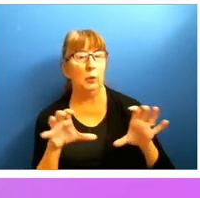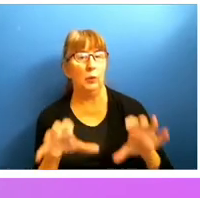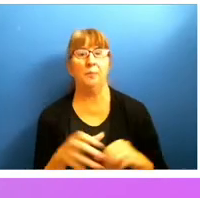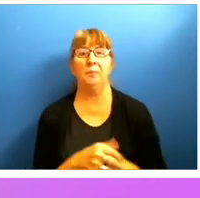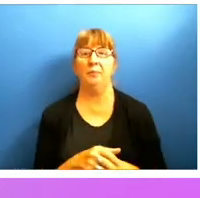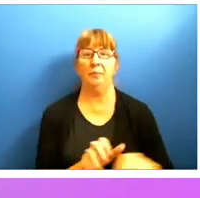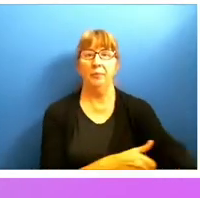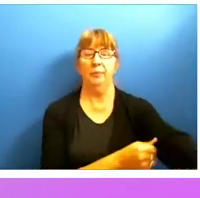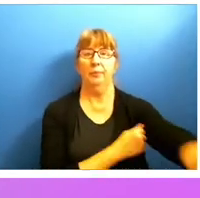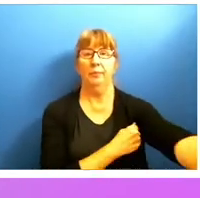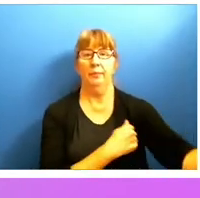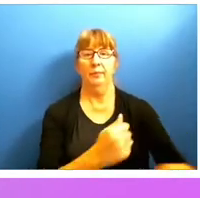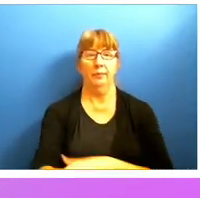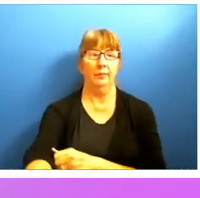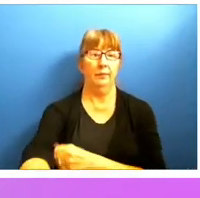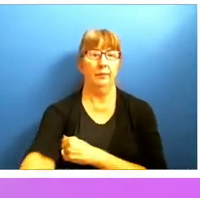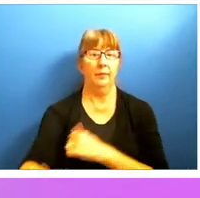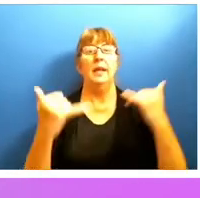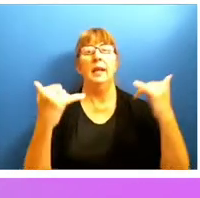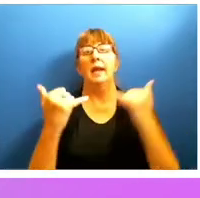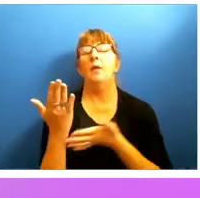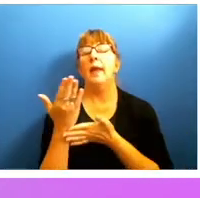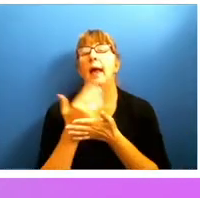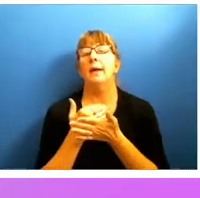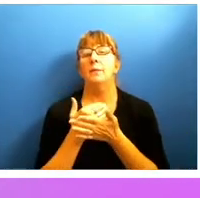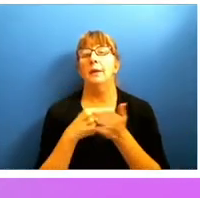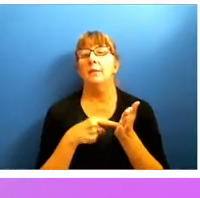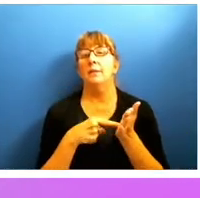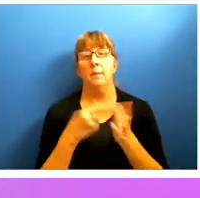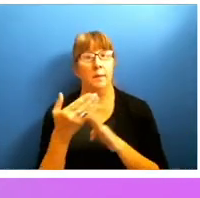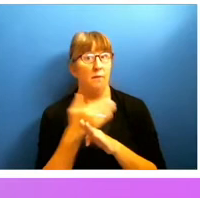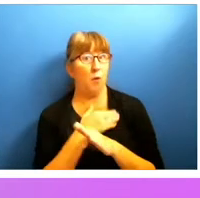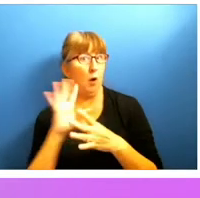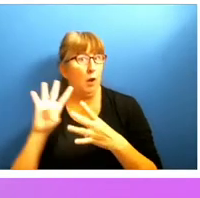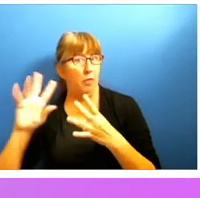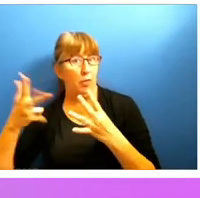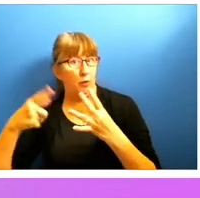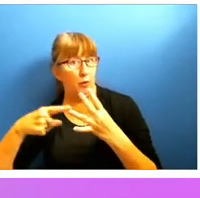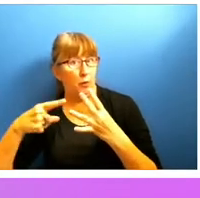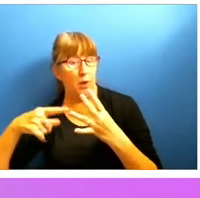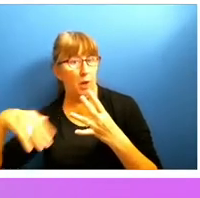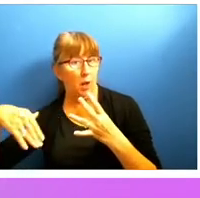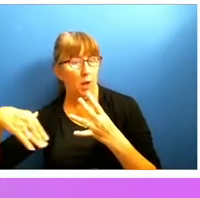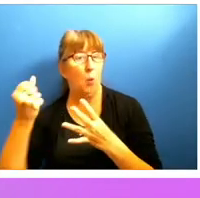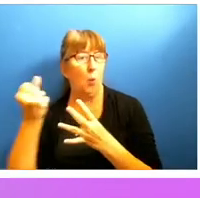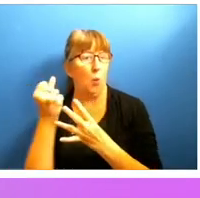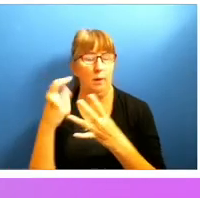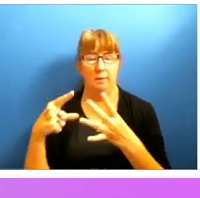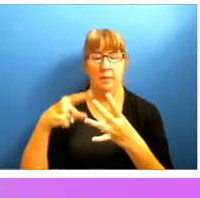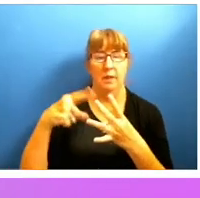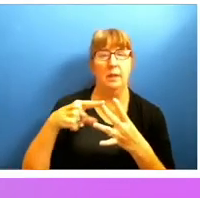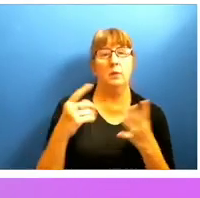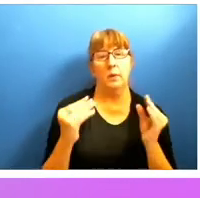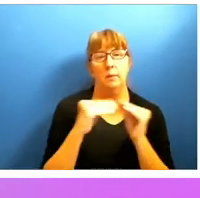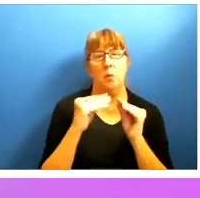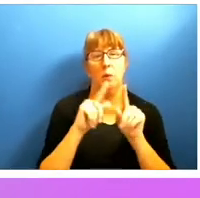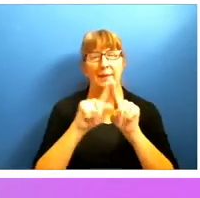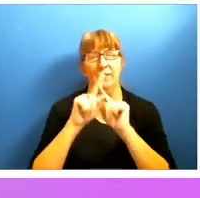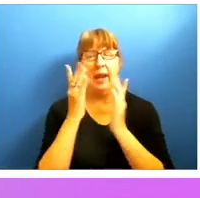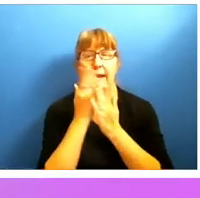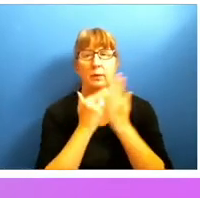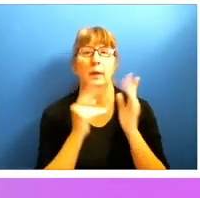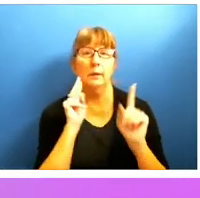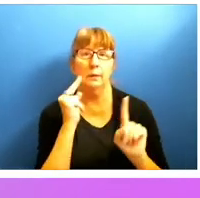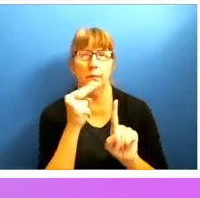aspects of that, though, before we get into the third one. And what I want to do is, again, this was the study that